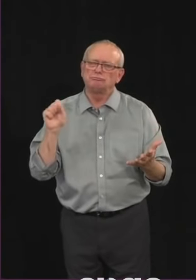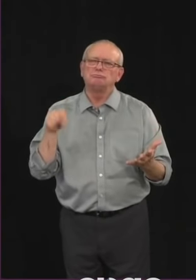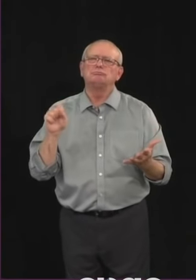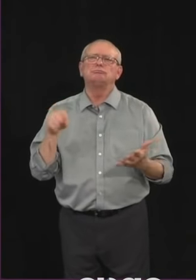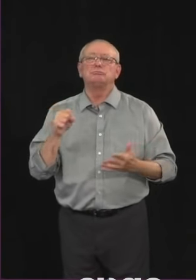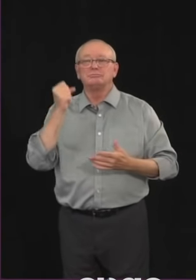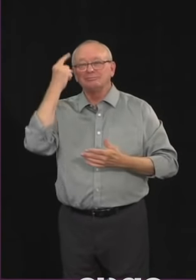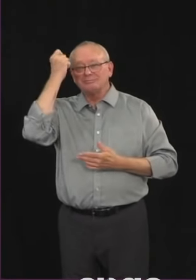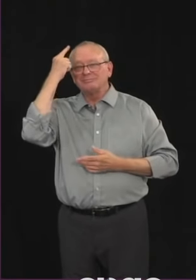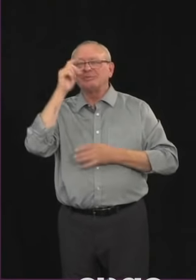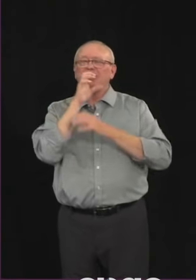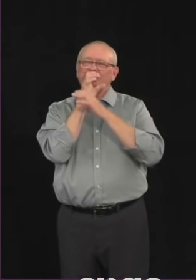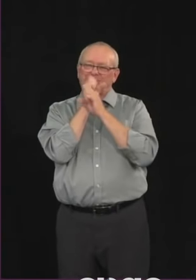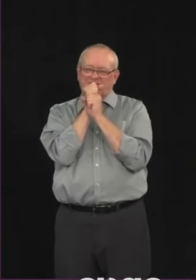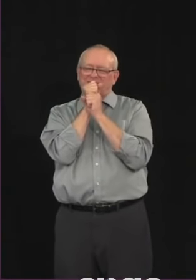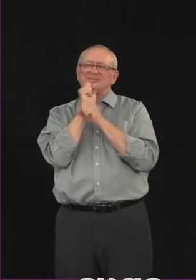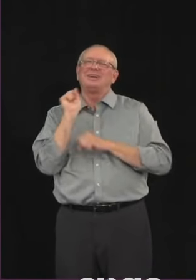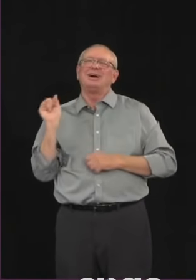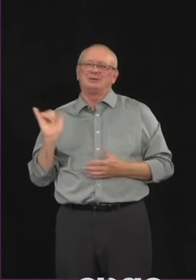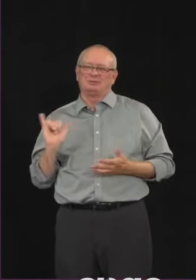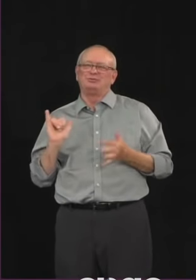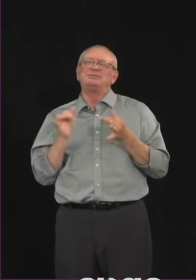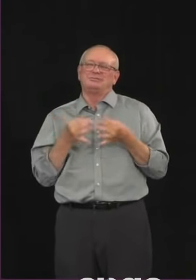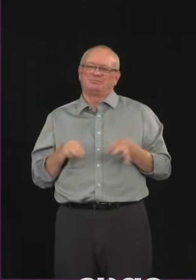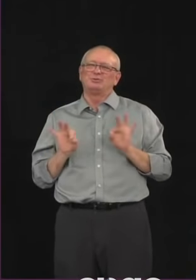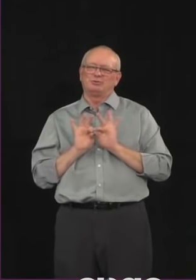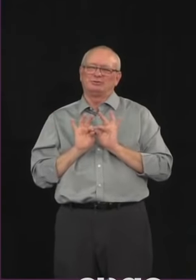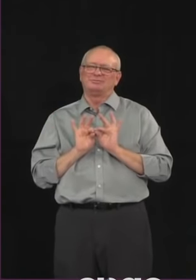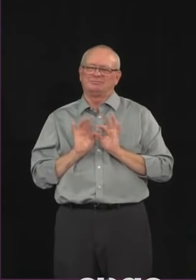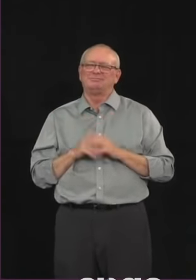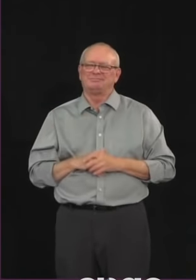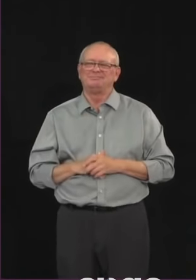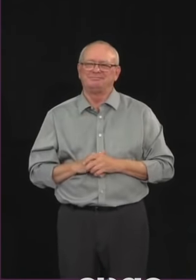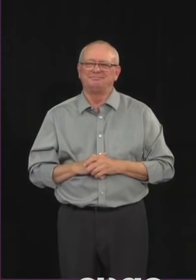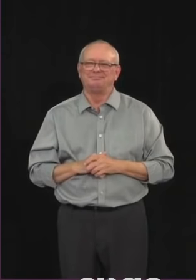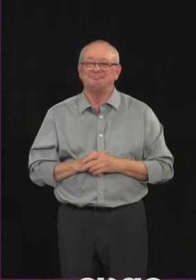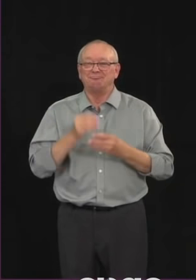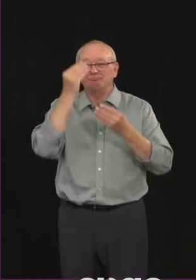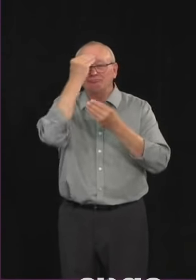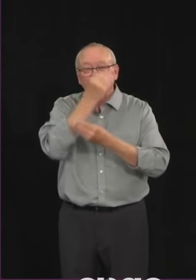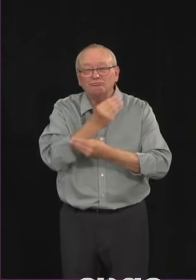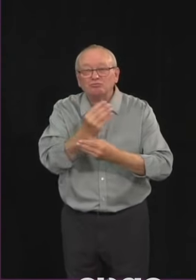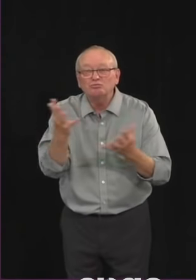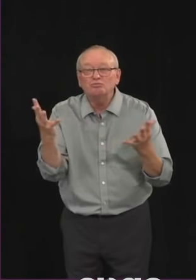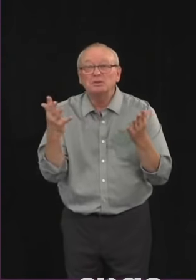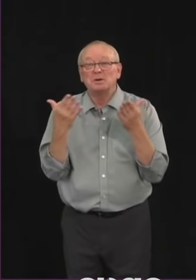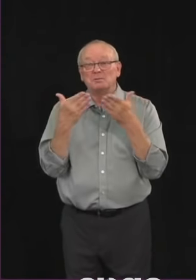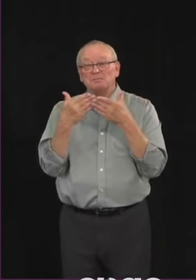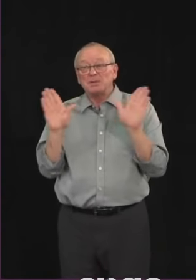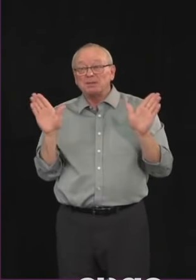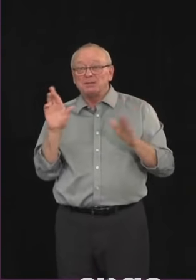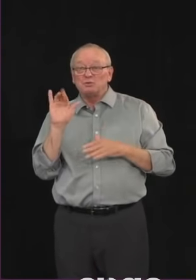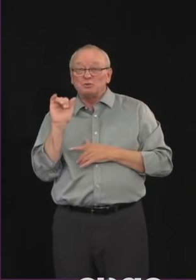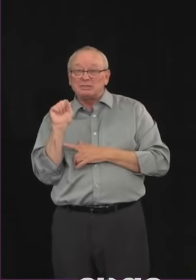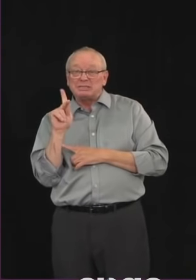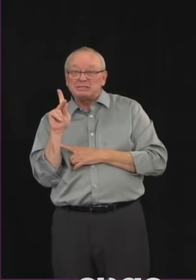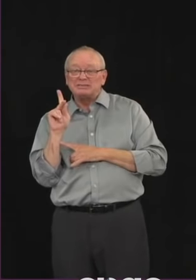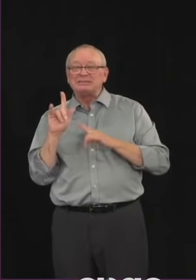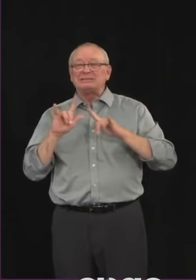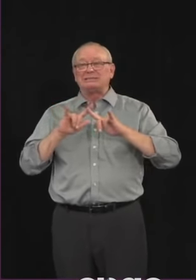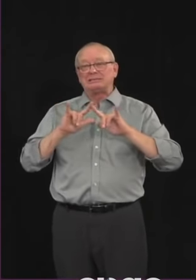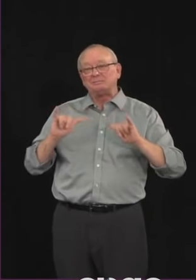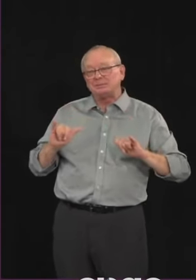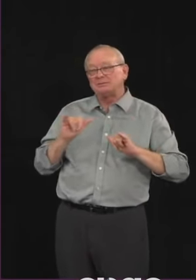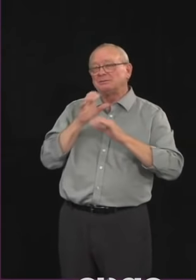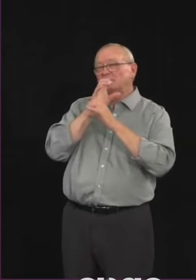transparency with respect to public risk while maintaining confidentiality of cases. So we will be working with those two principles,